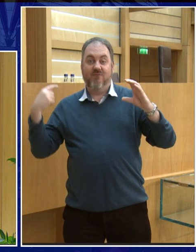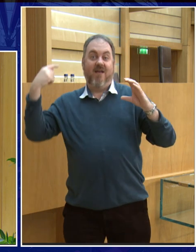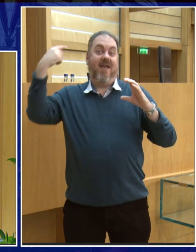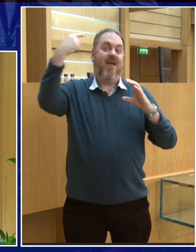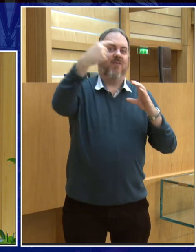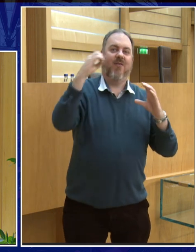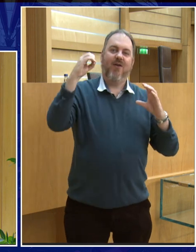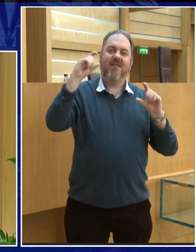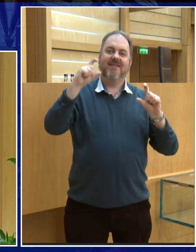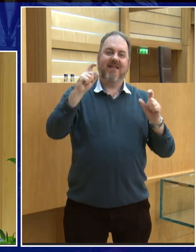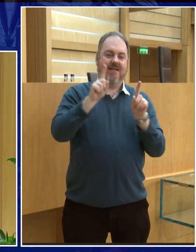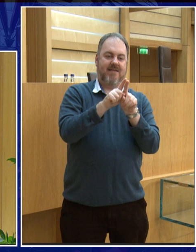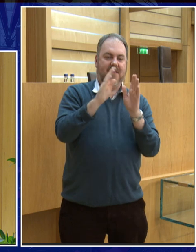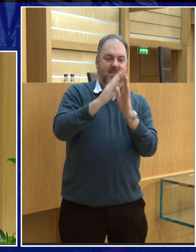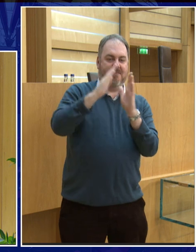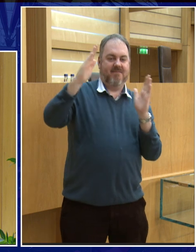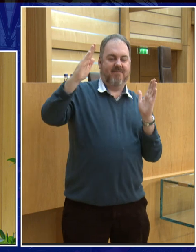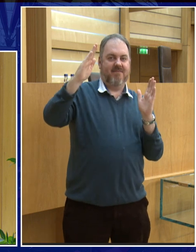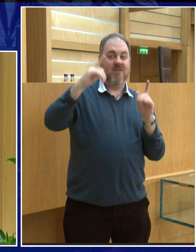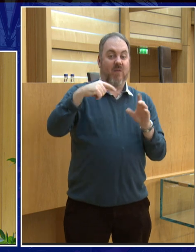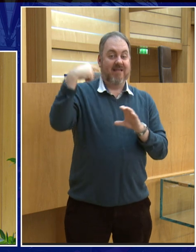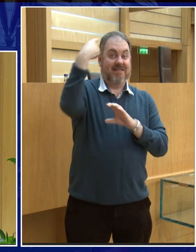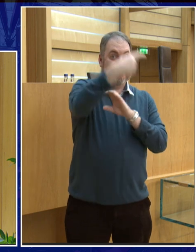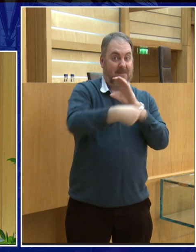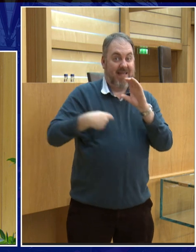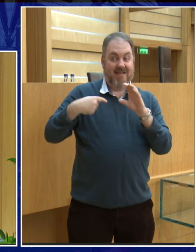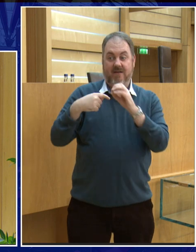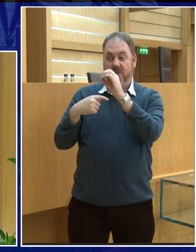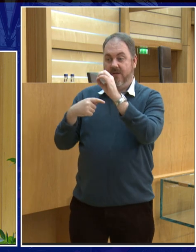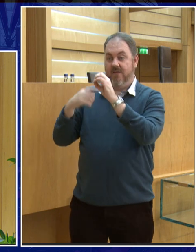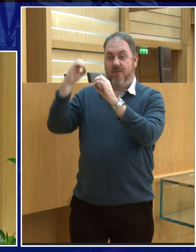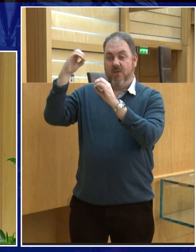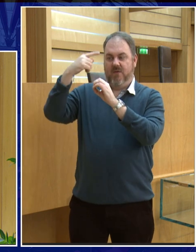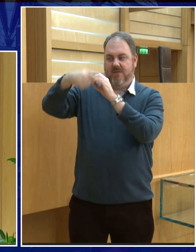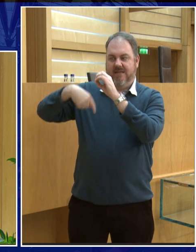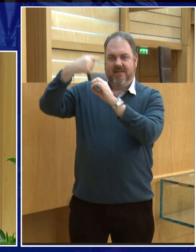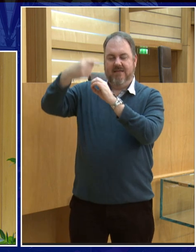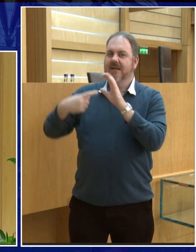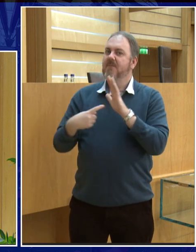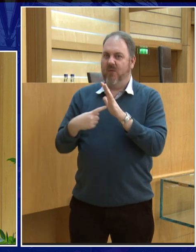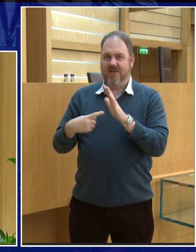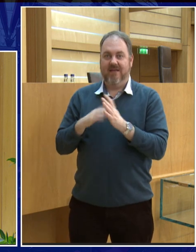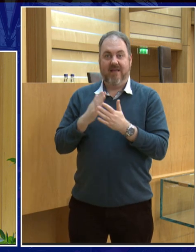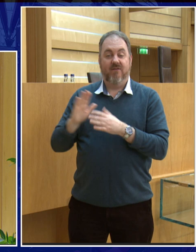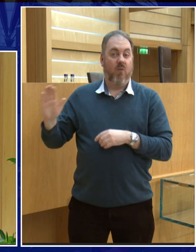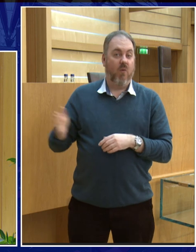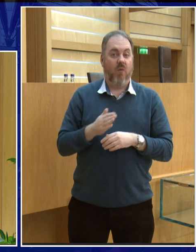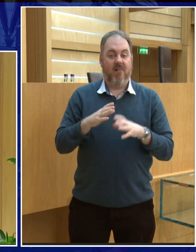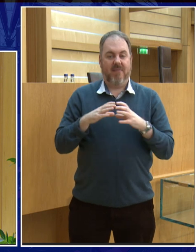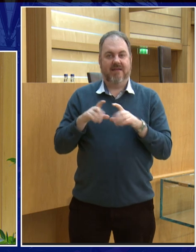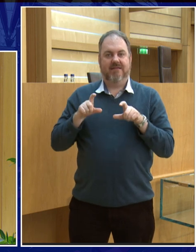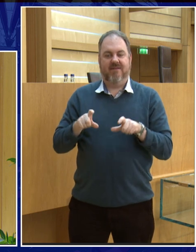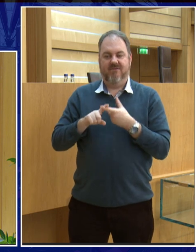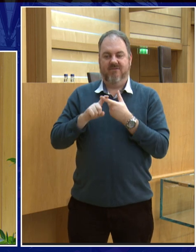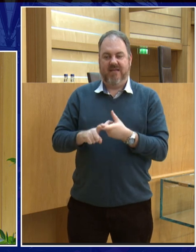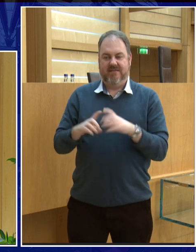of whatever they're orbiting. So, that spin is very important, because it would have a very, very different solar system if it was just all the force of gravity, because